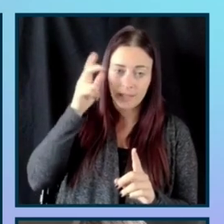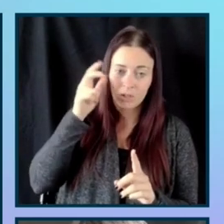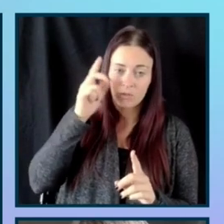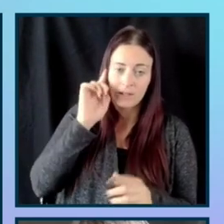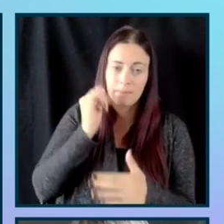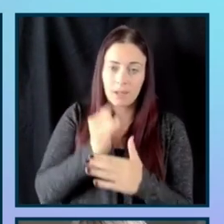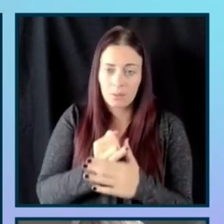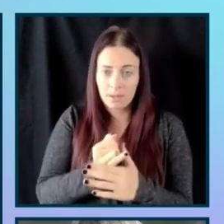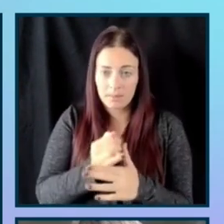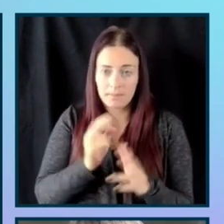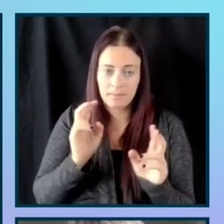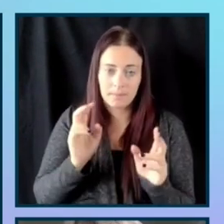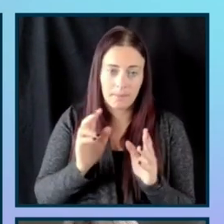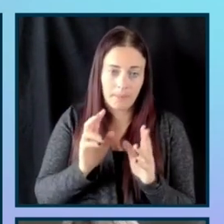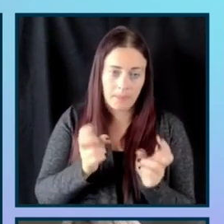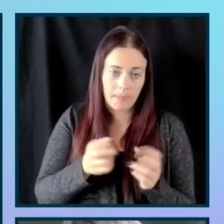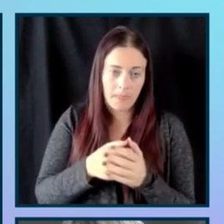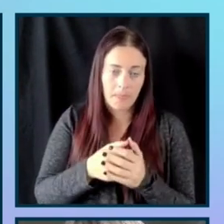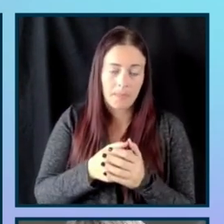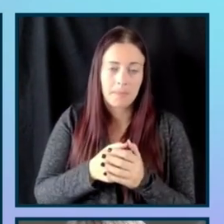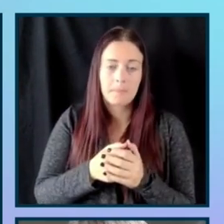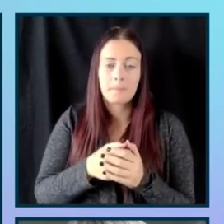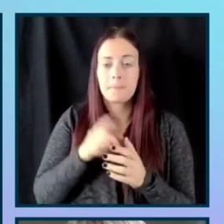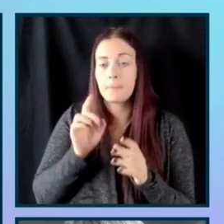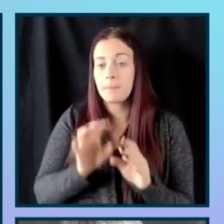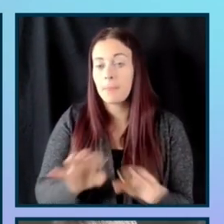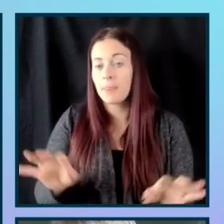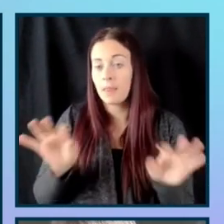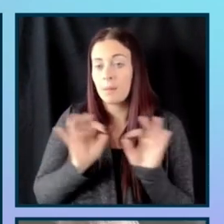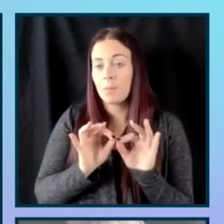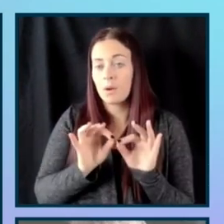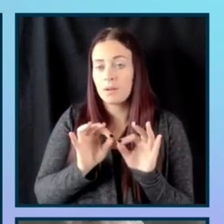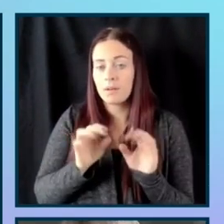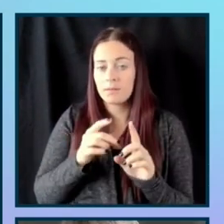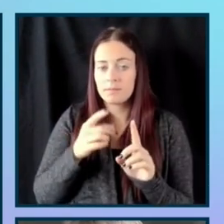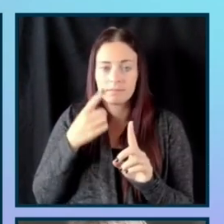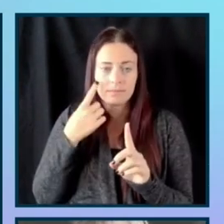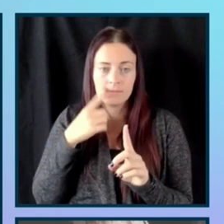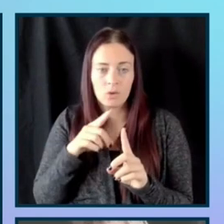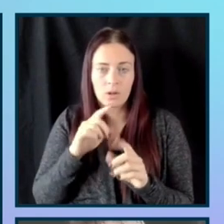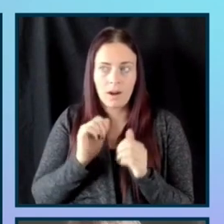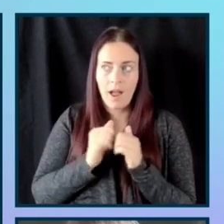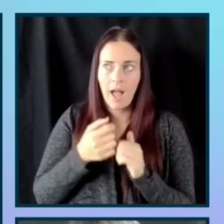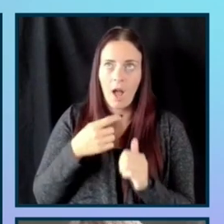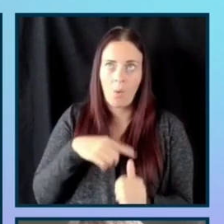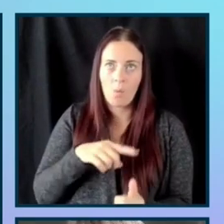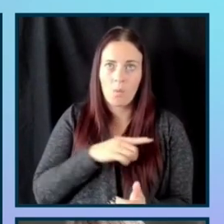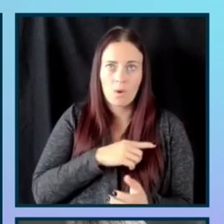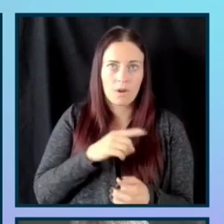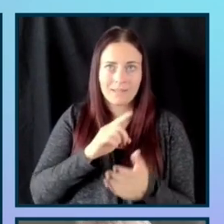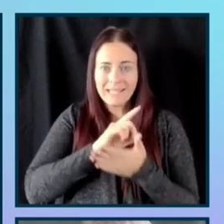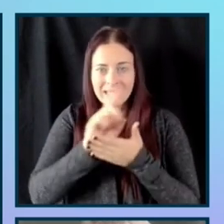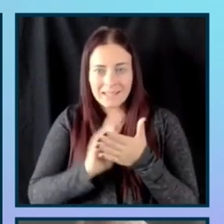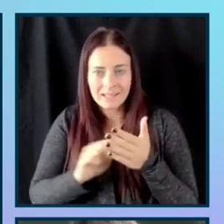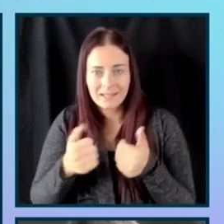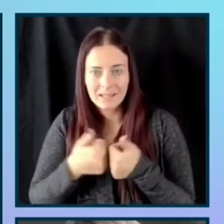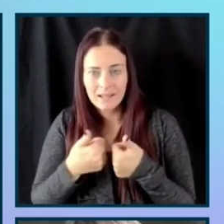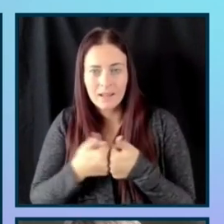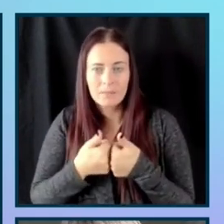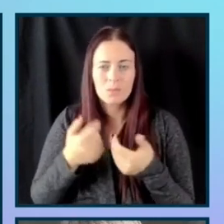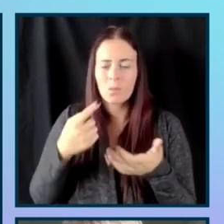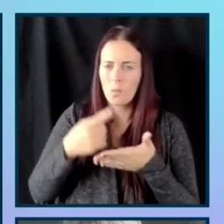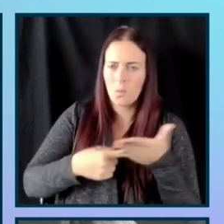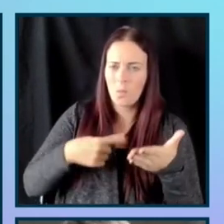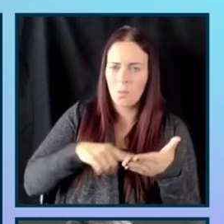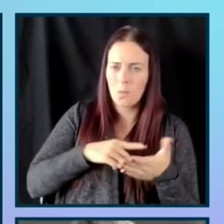this important? Again, this is so fundamental for like how we're making games, what games we're making characters